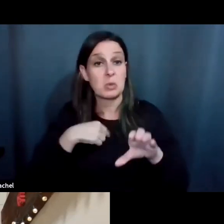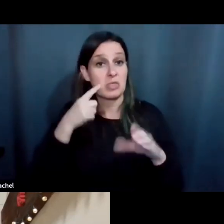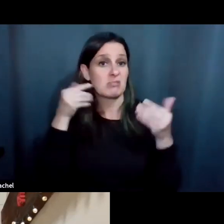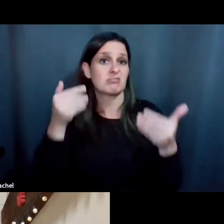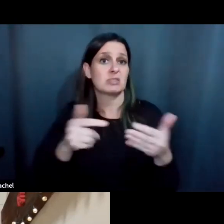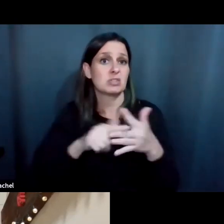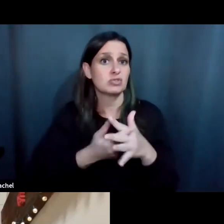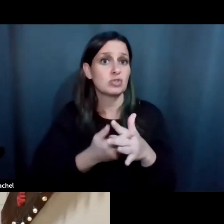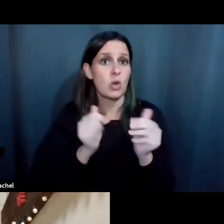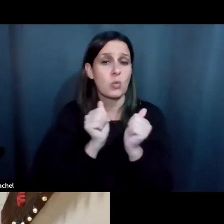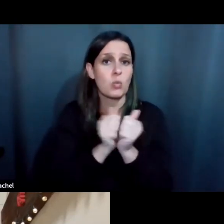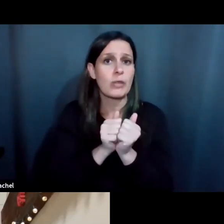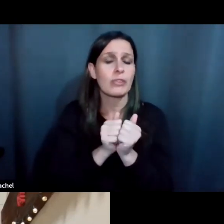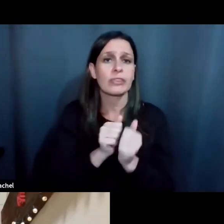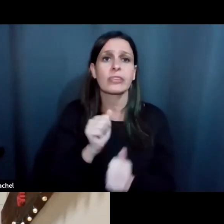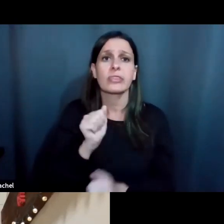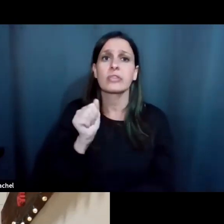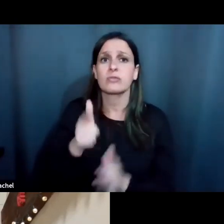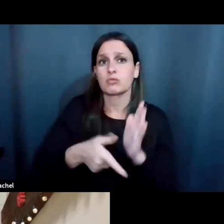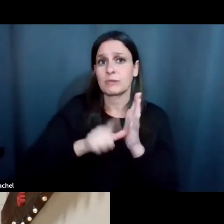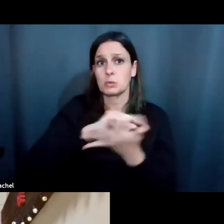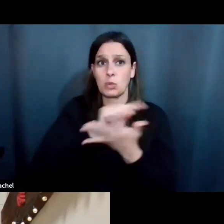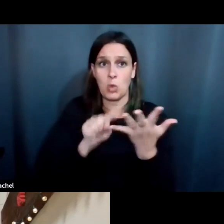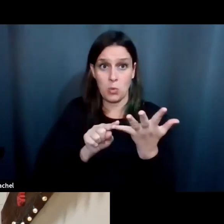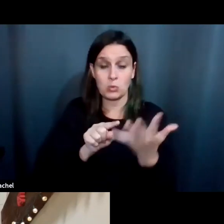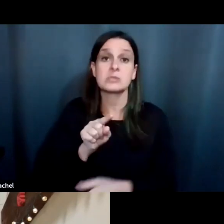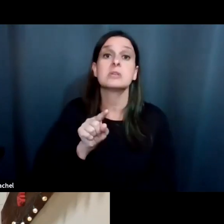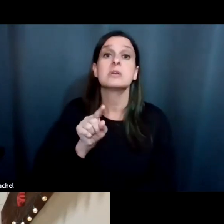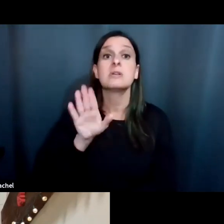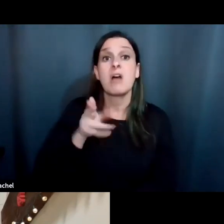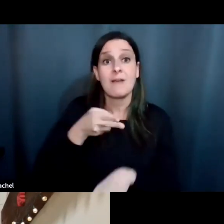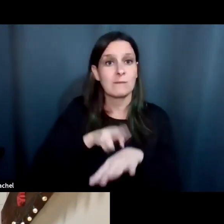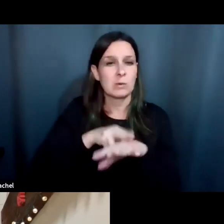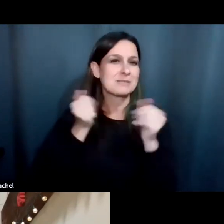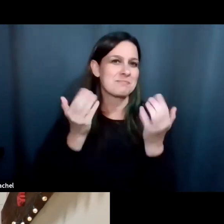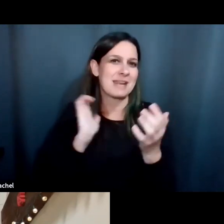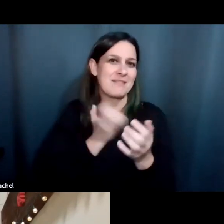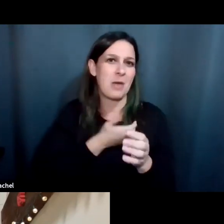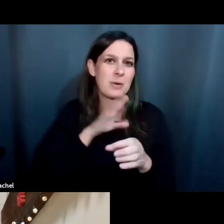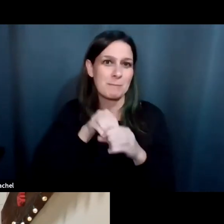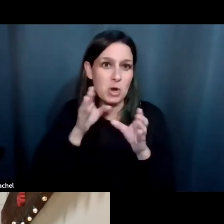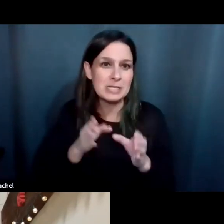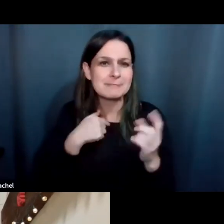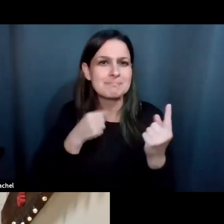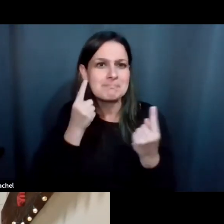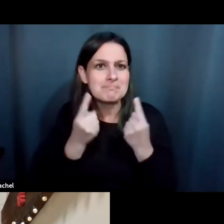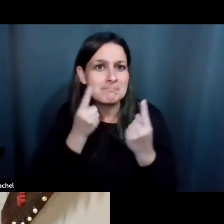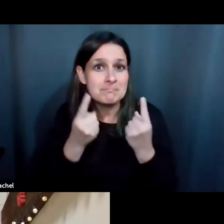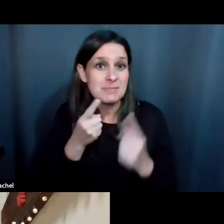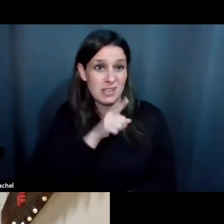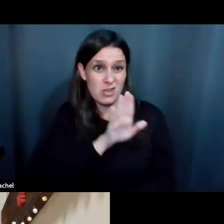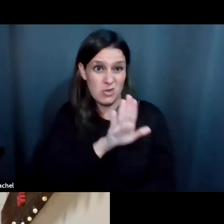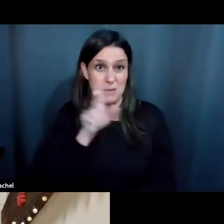start by, um, just going over those. And of course, many of our participants are wondering if your